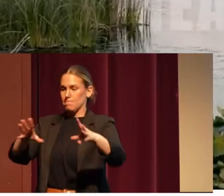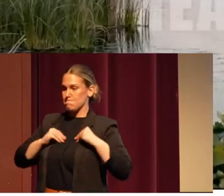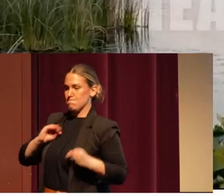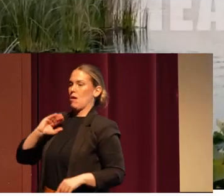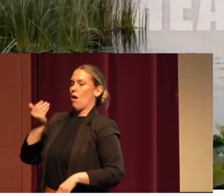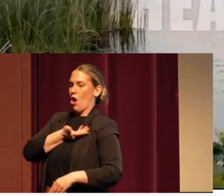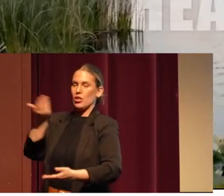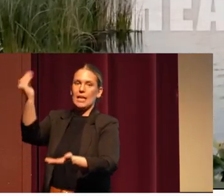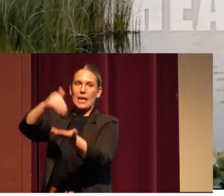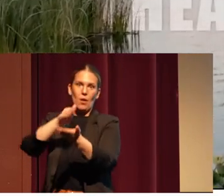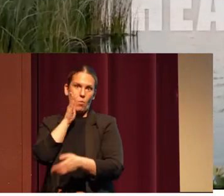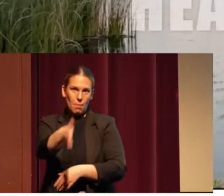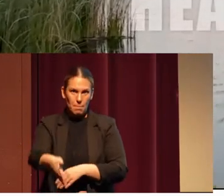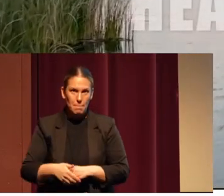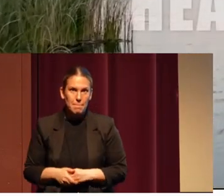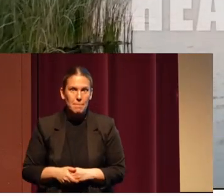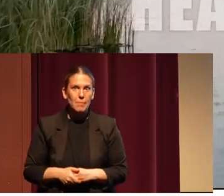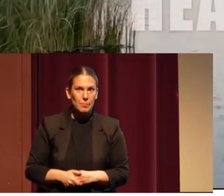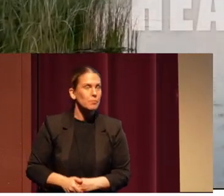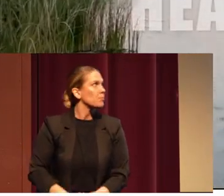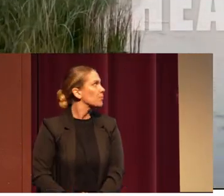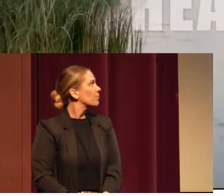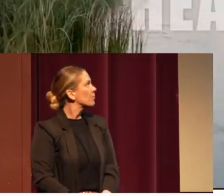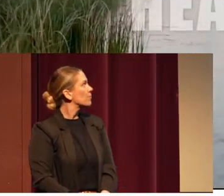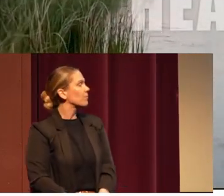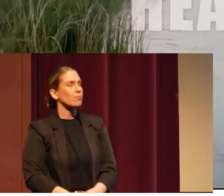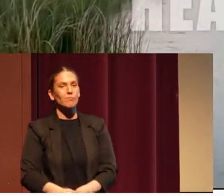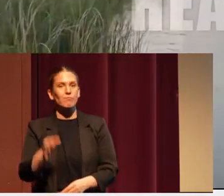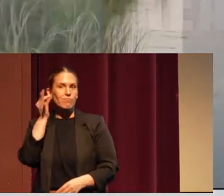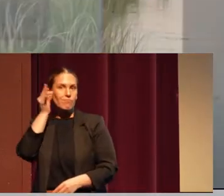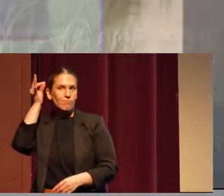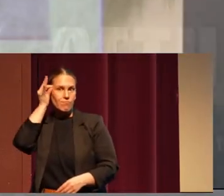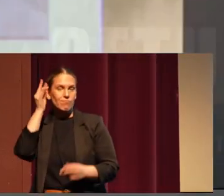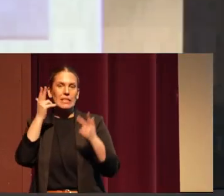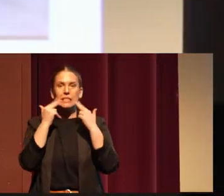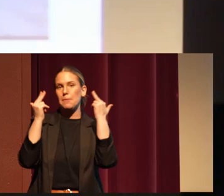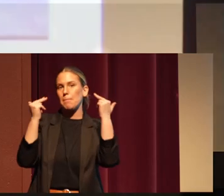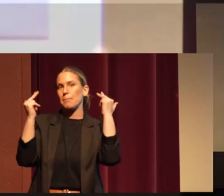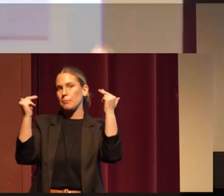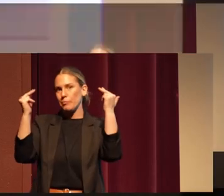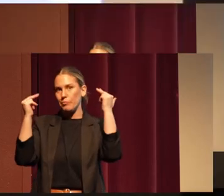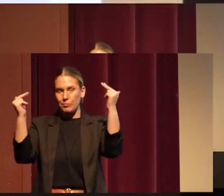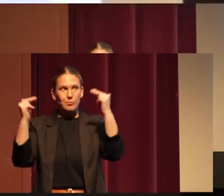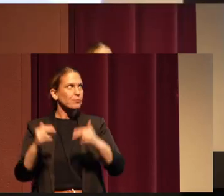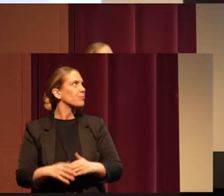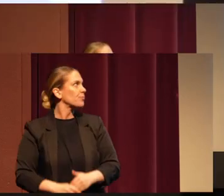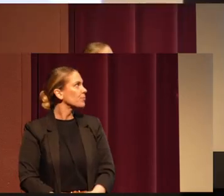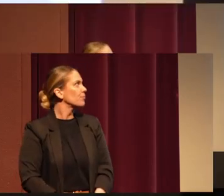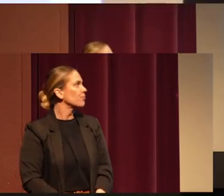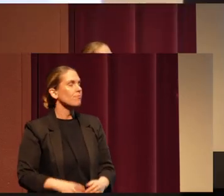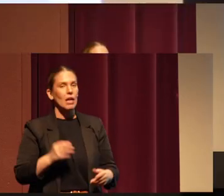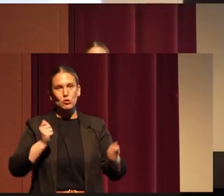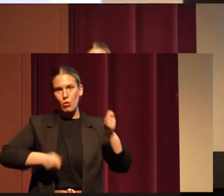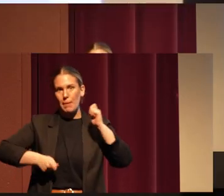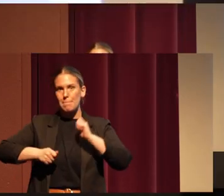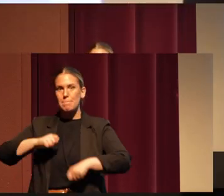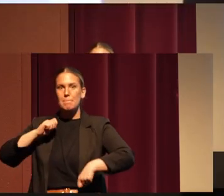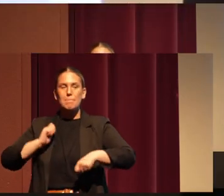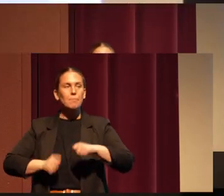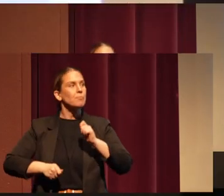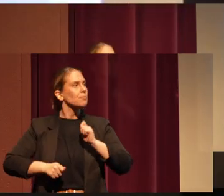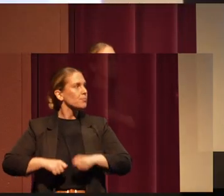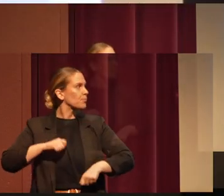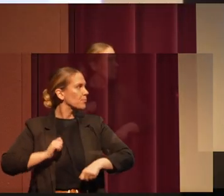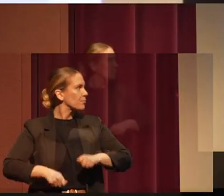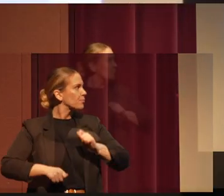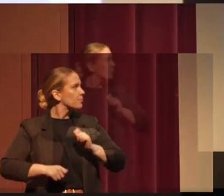know. Oh, my God.